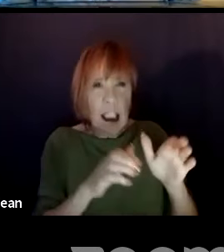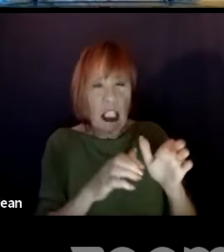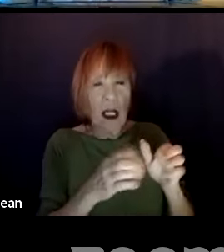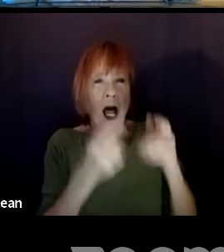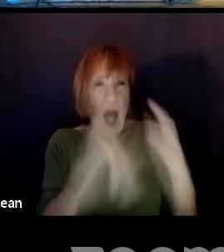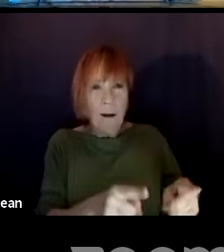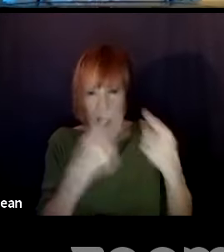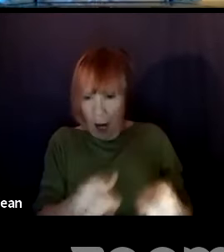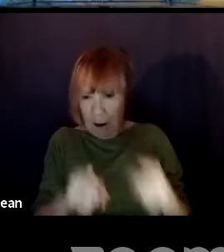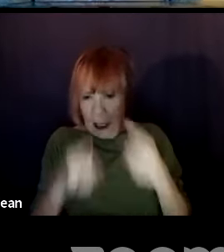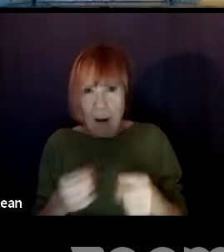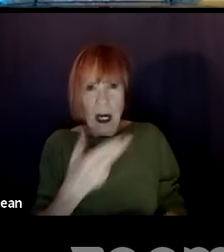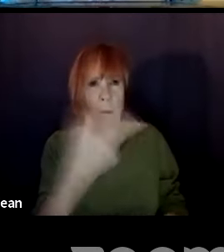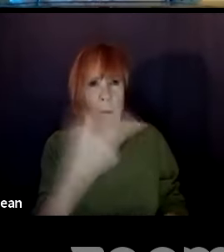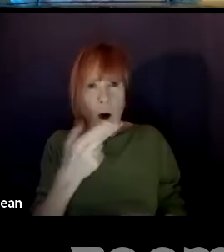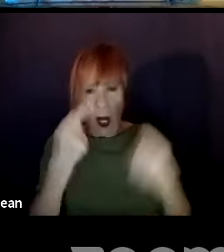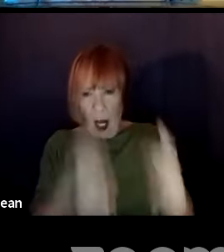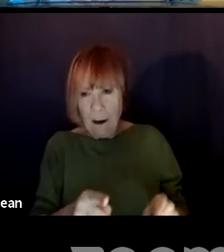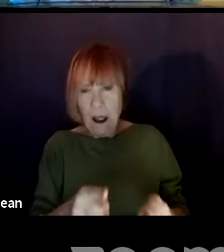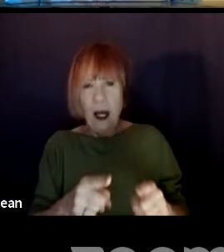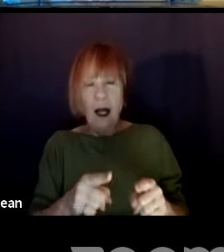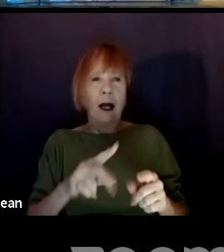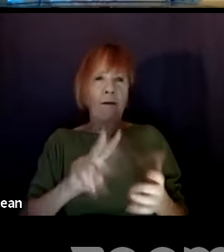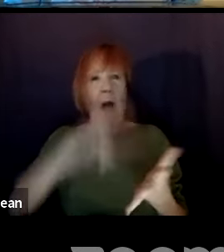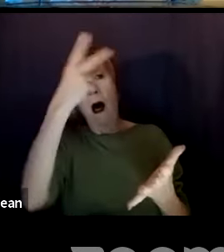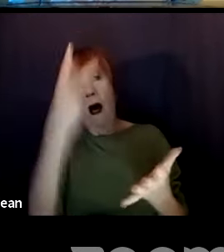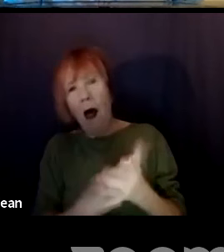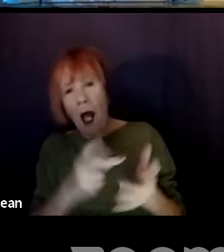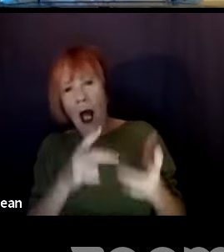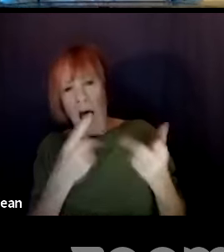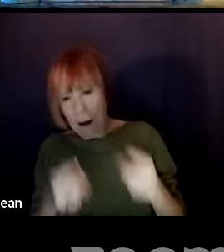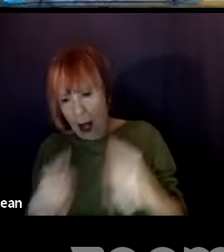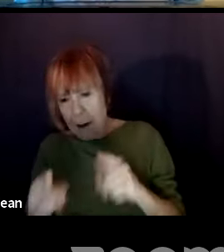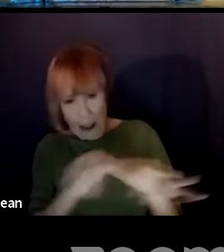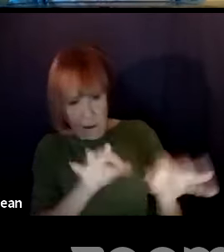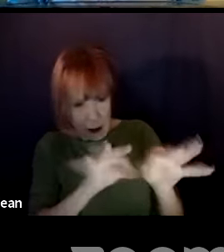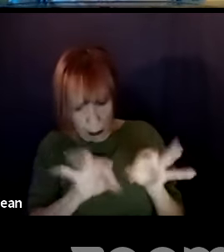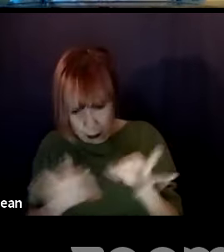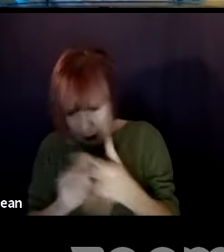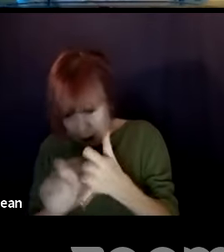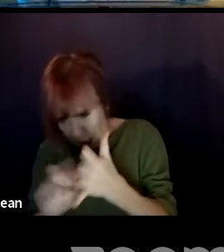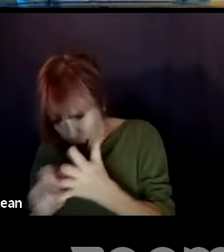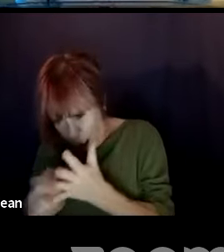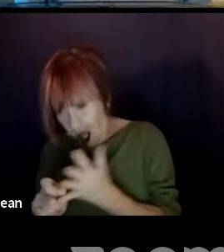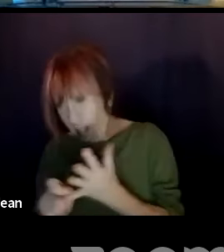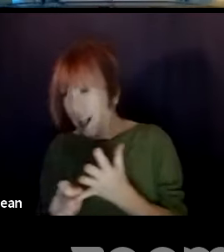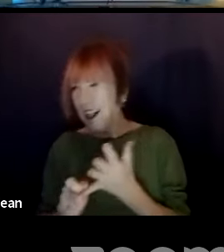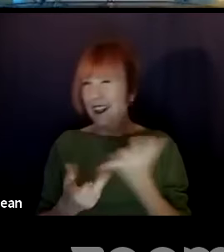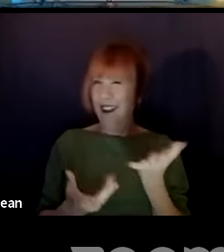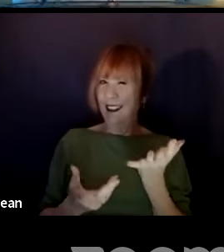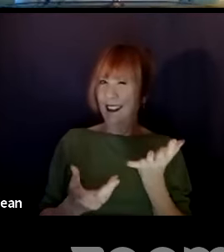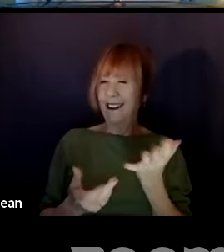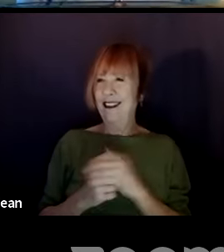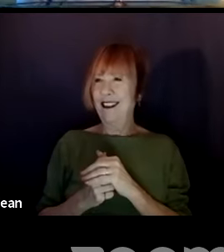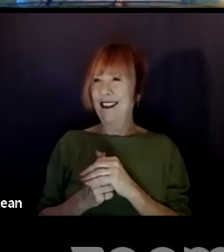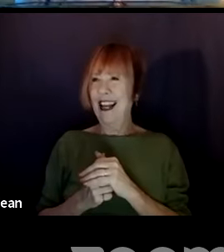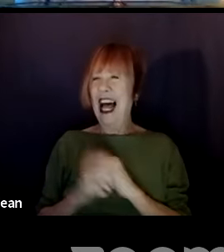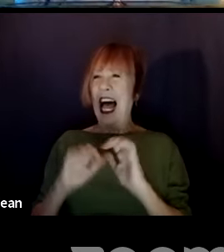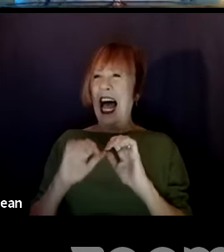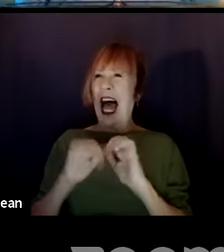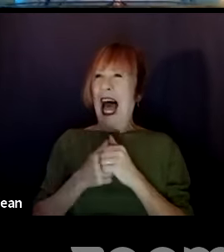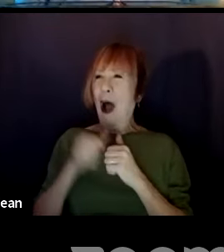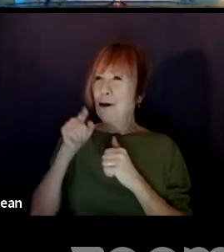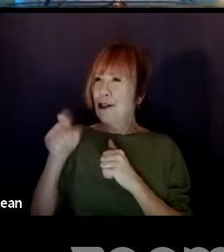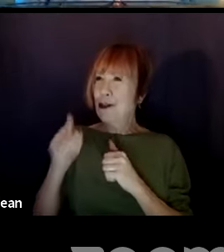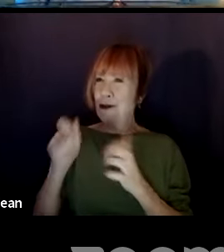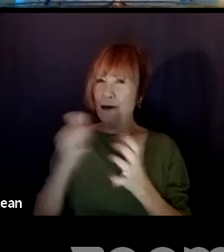When, when you've been writing action moments in the past, what, how is that, how does that pare down?